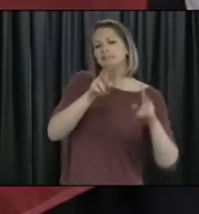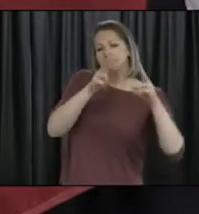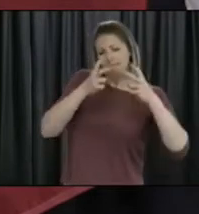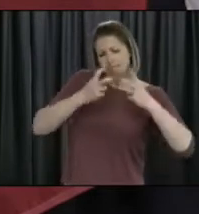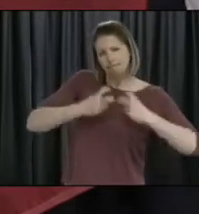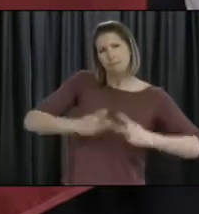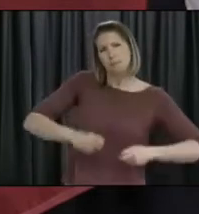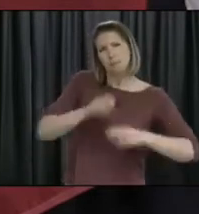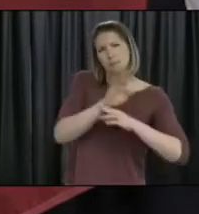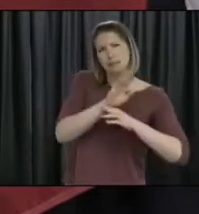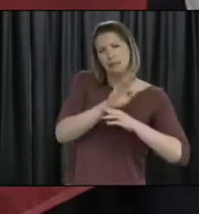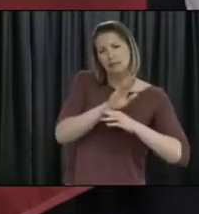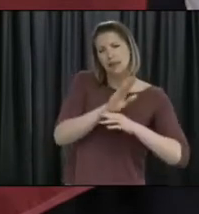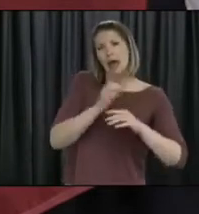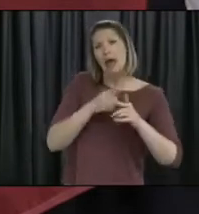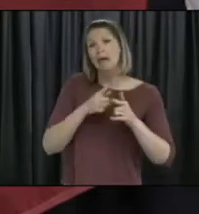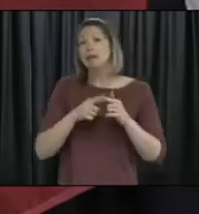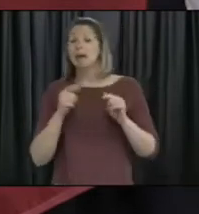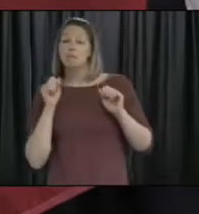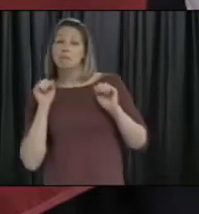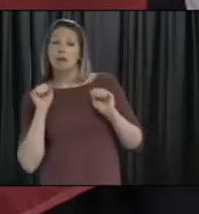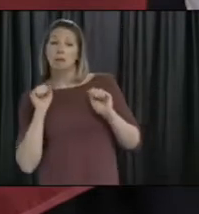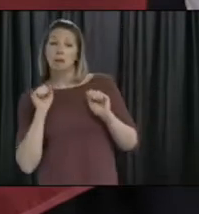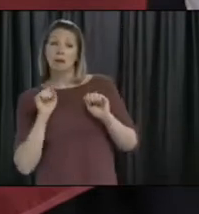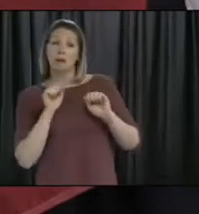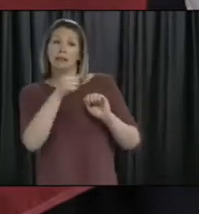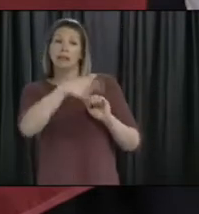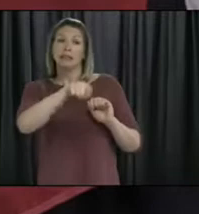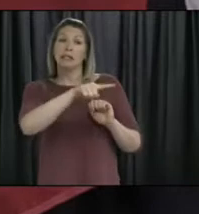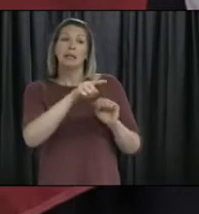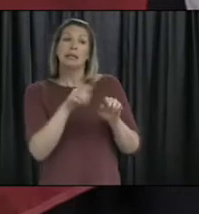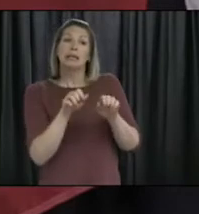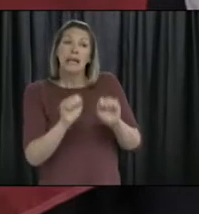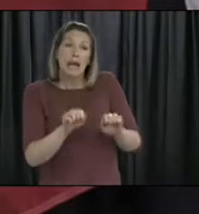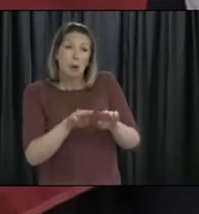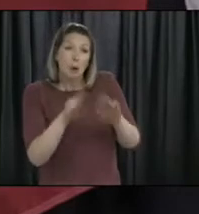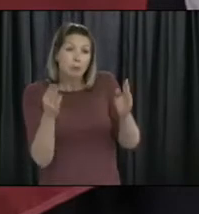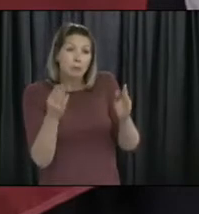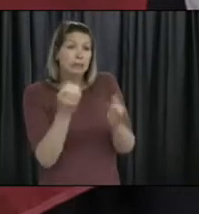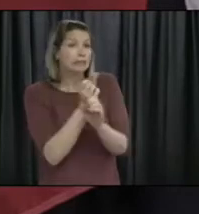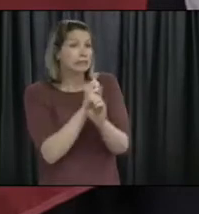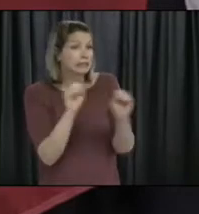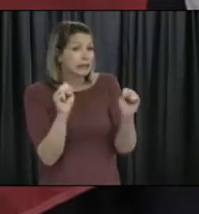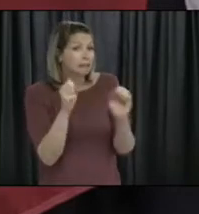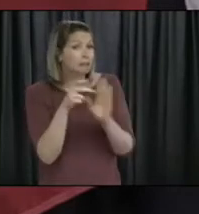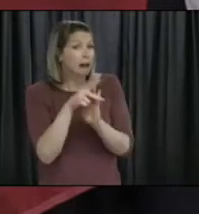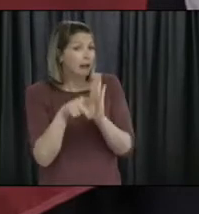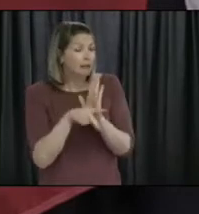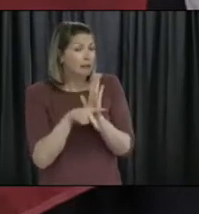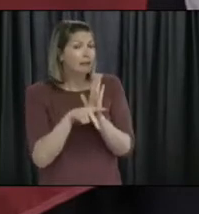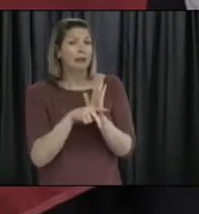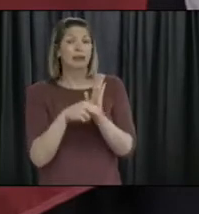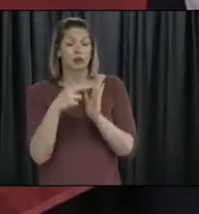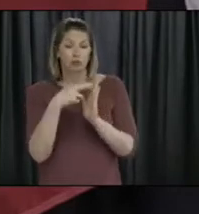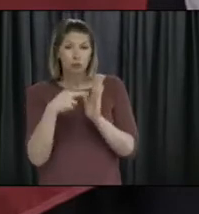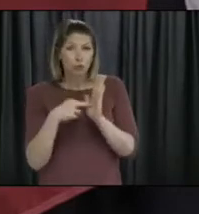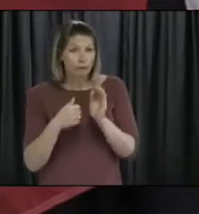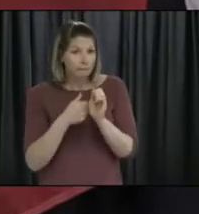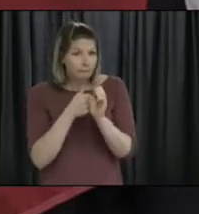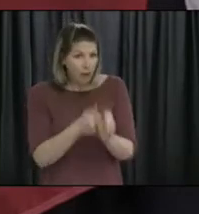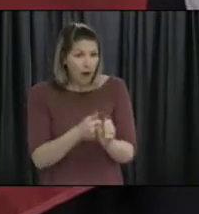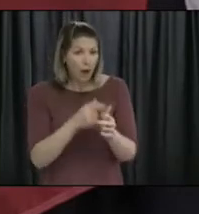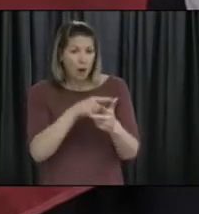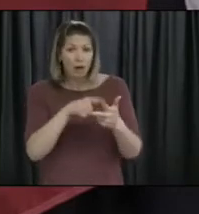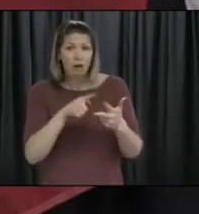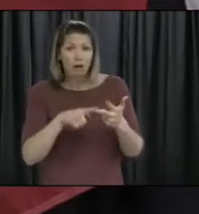province, and we could see, you know, facilities open up. Of course, we will encourage Newfoundlanders and Labradorians to, you know, visit parts of this province that they've not seen